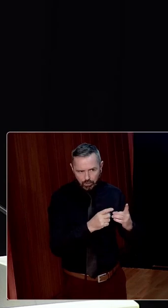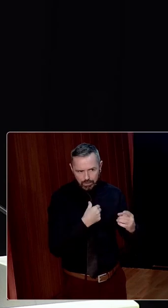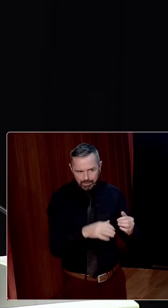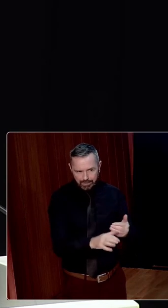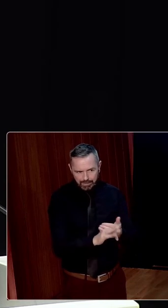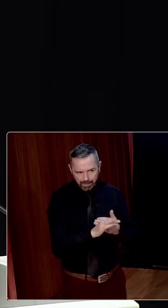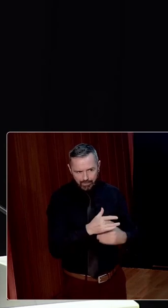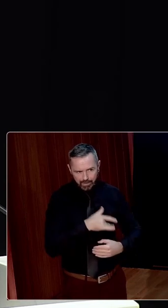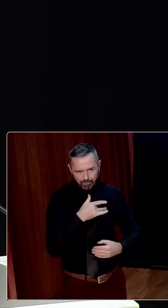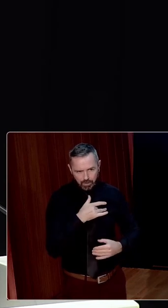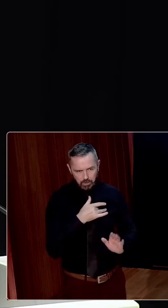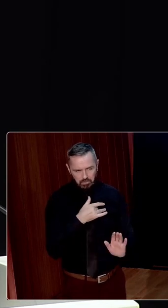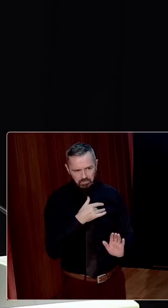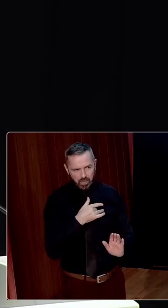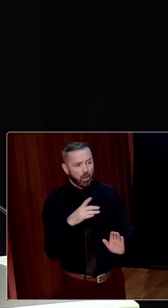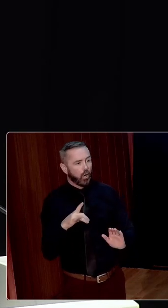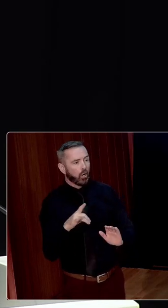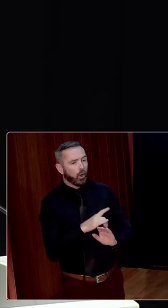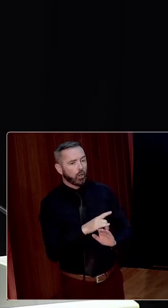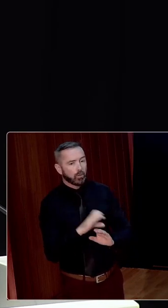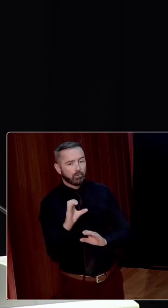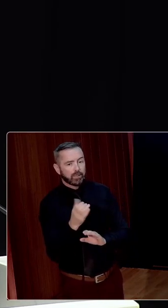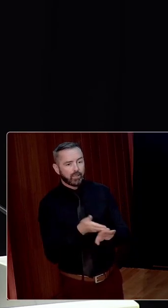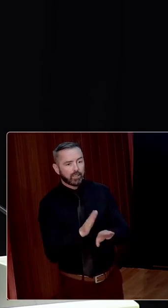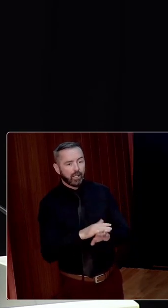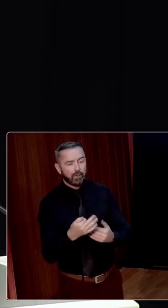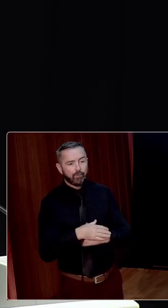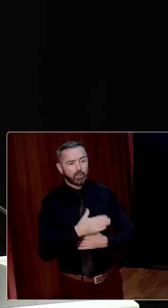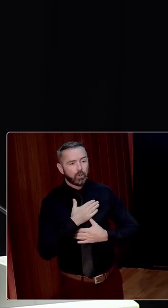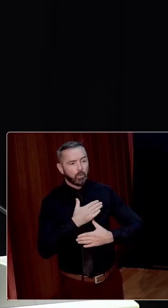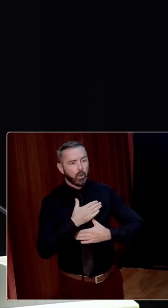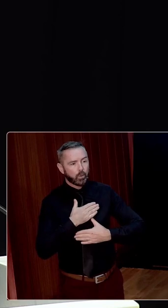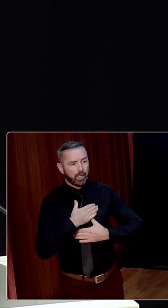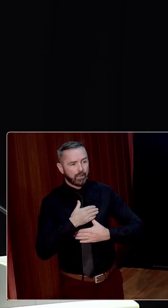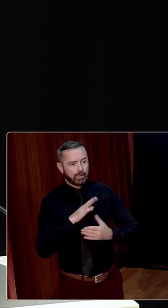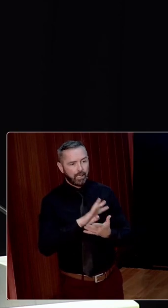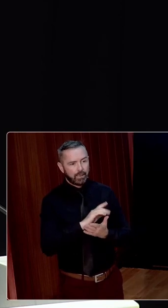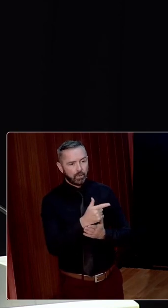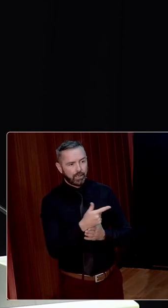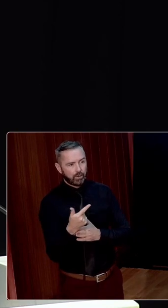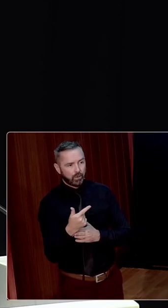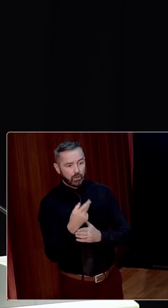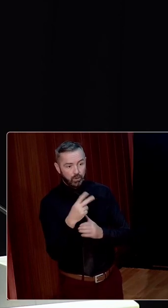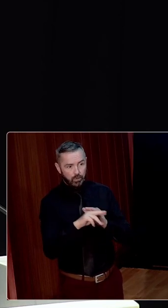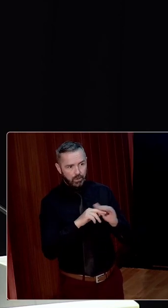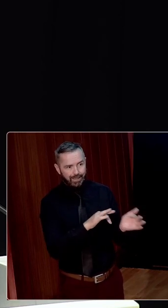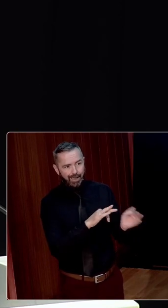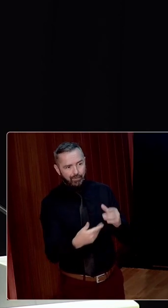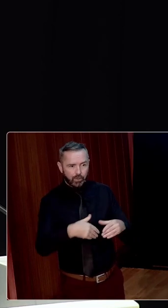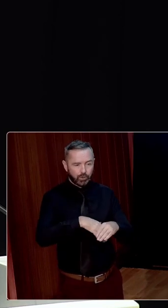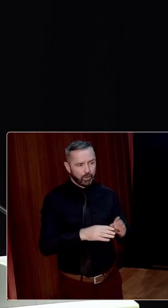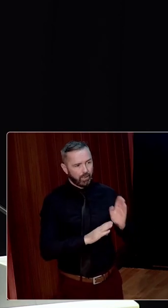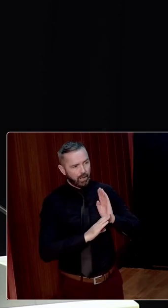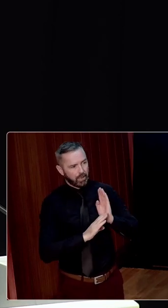life by the army. Her husband Christopher had died of pneumonia in November 1922, only two months after joining the army.